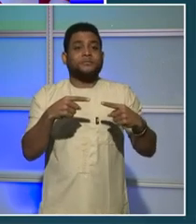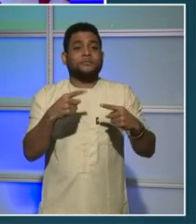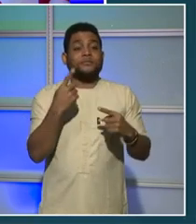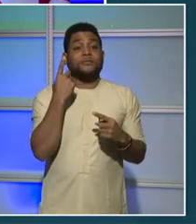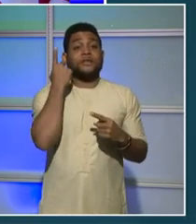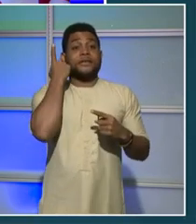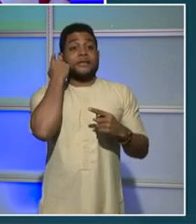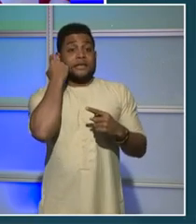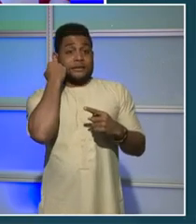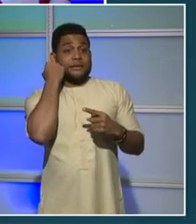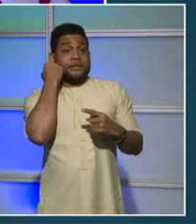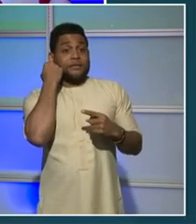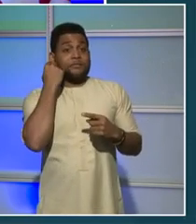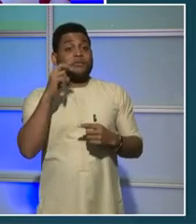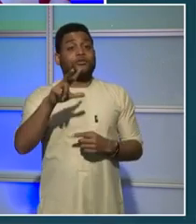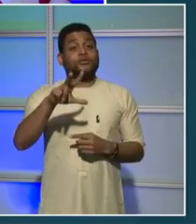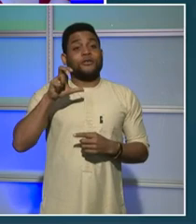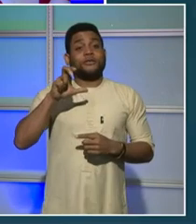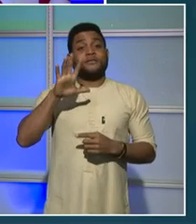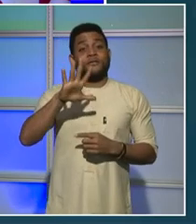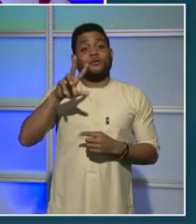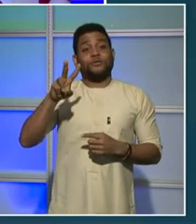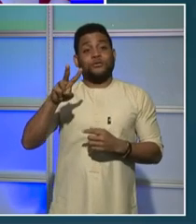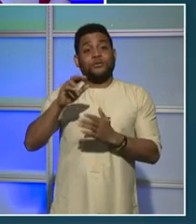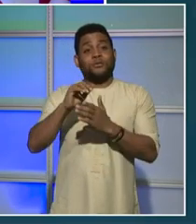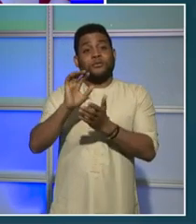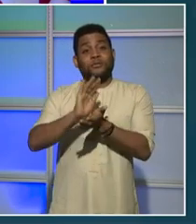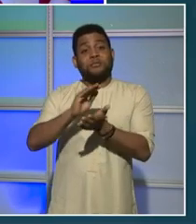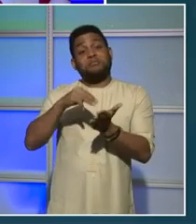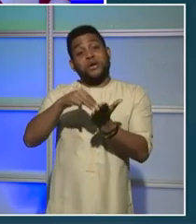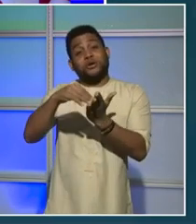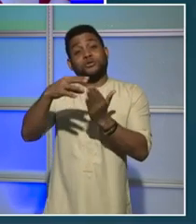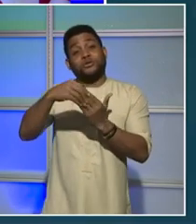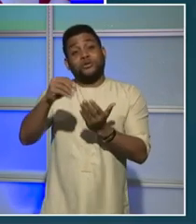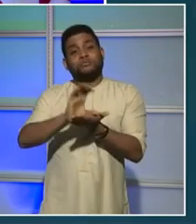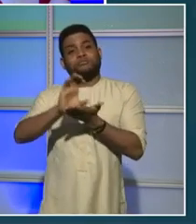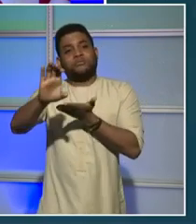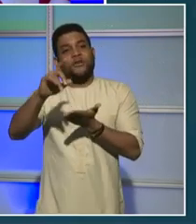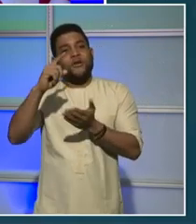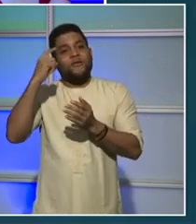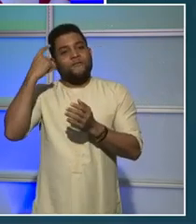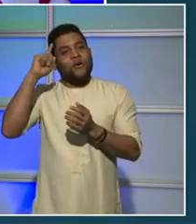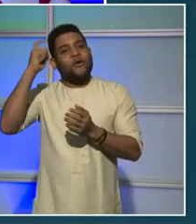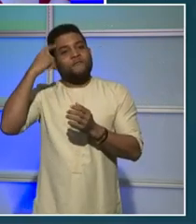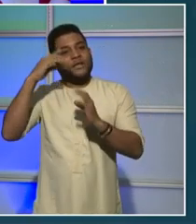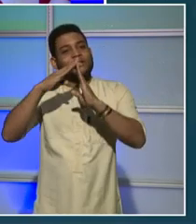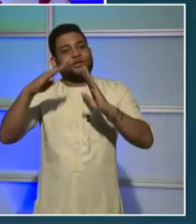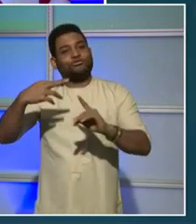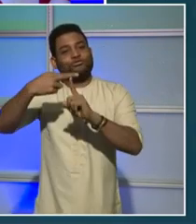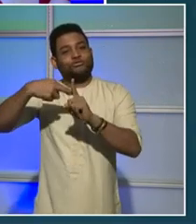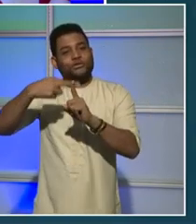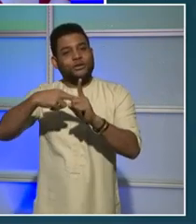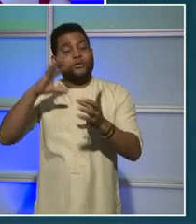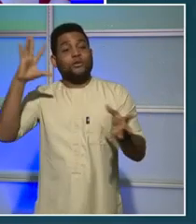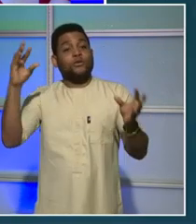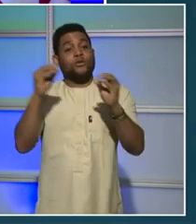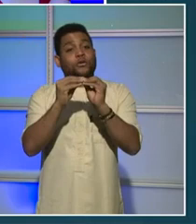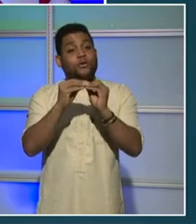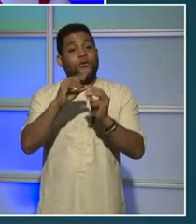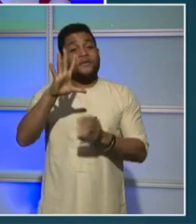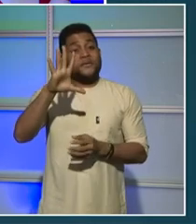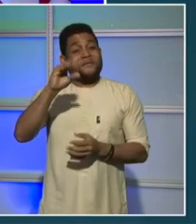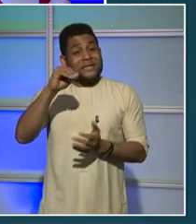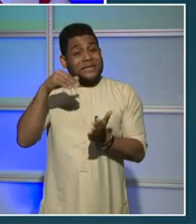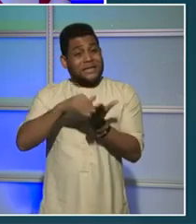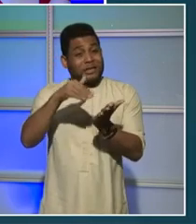million in federal emergency rental assistance out to more than 50,000 households. But we need to keep